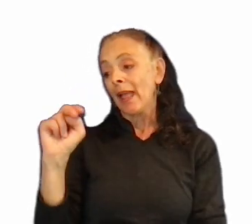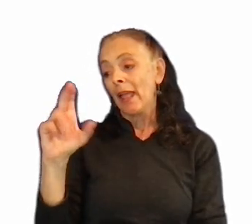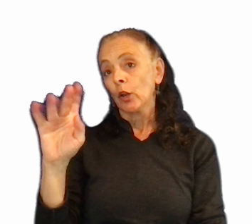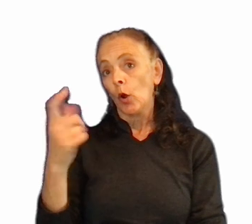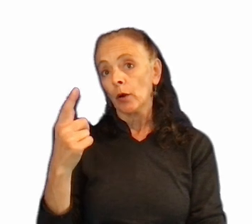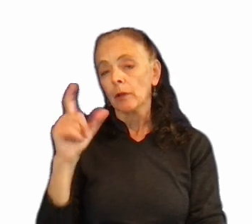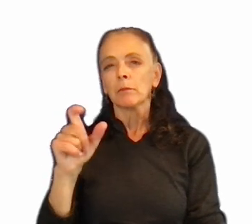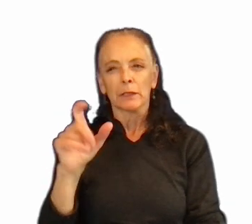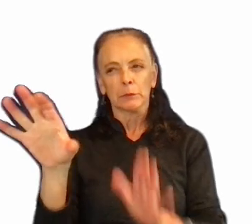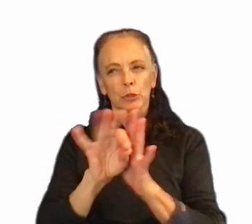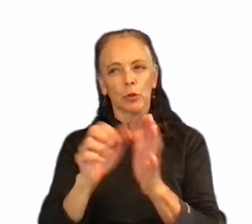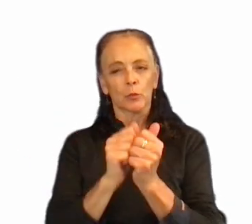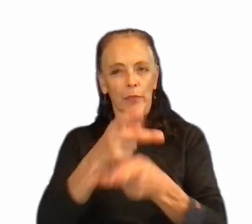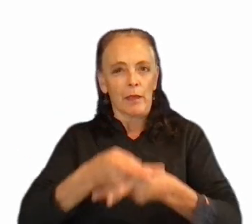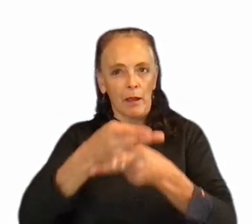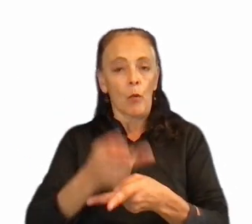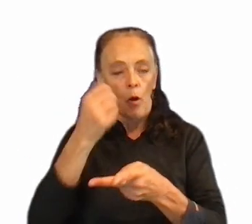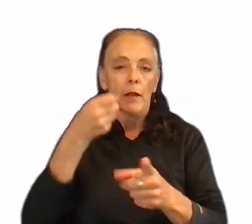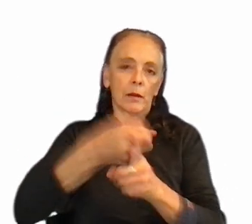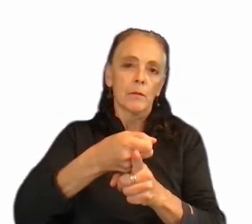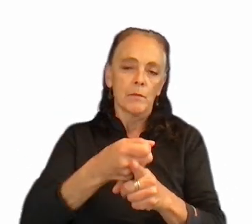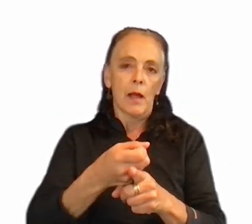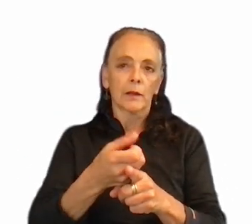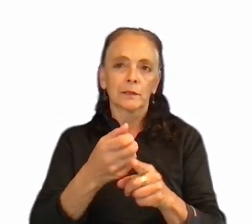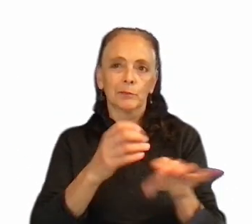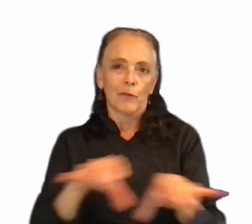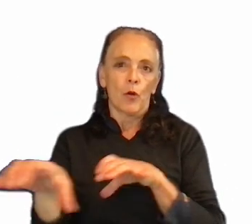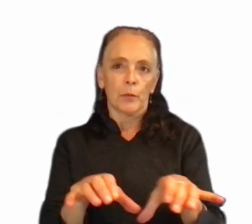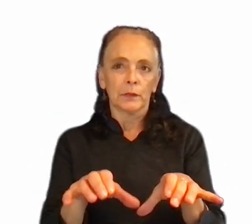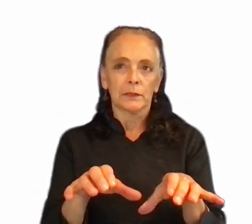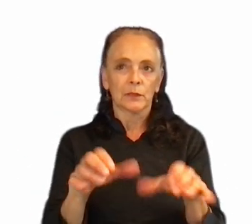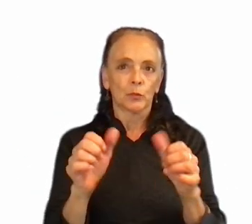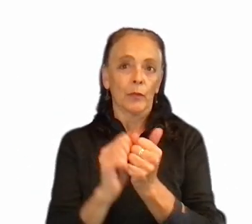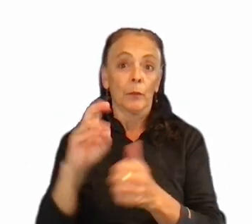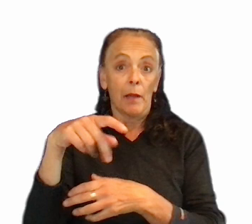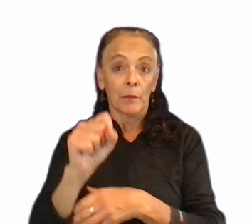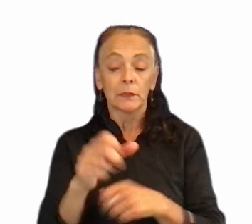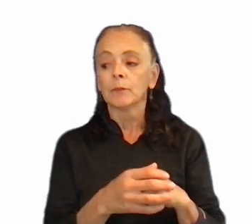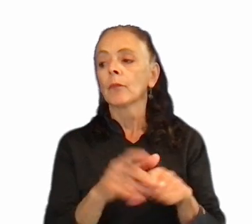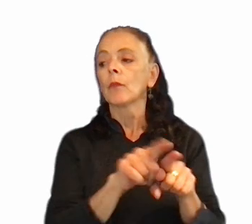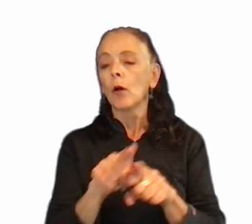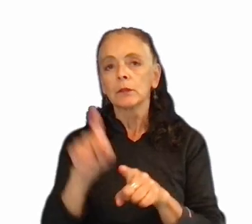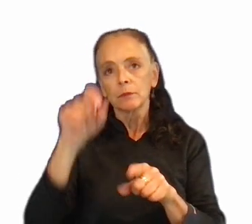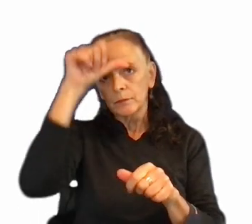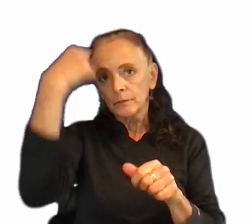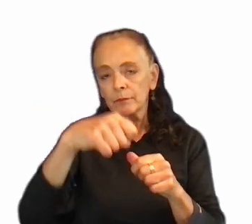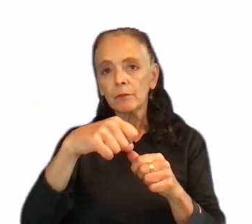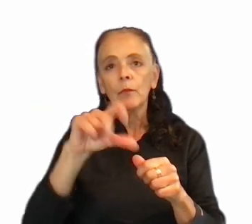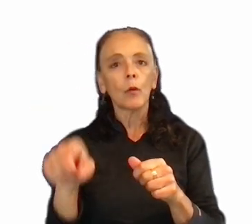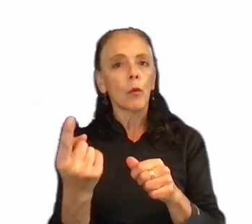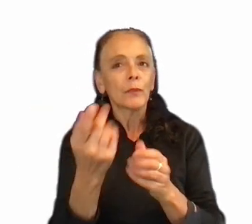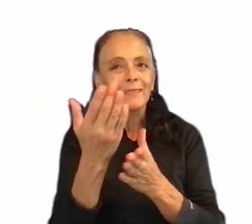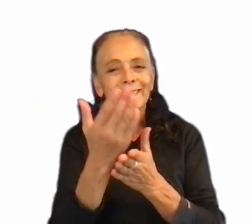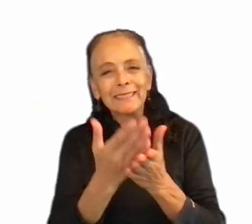as it can impact performance when working with these kind of maps. One also has to keep in mind that only a certain